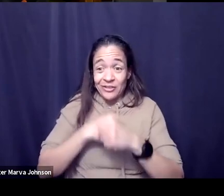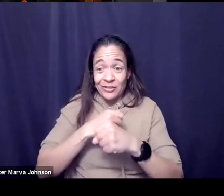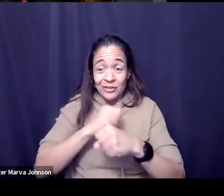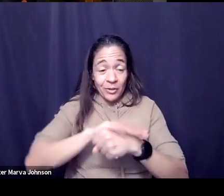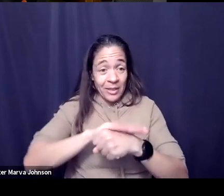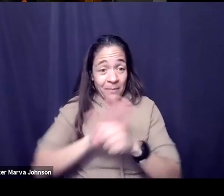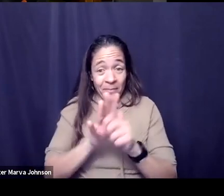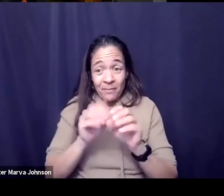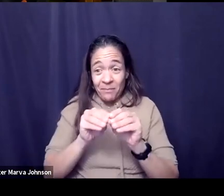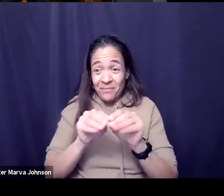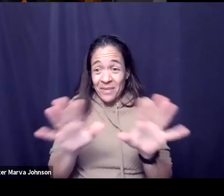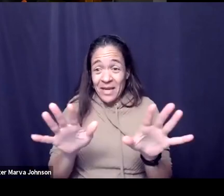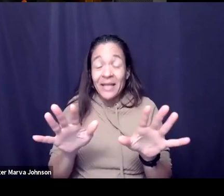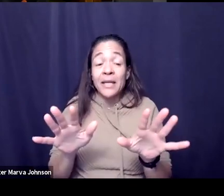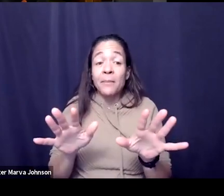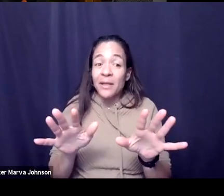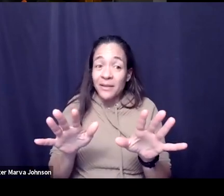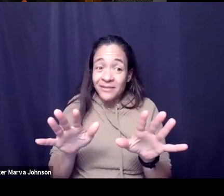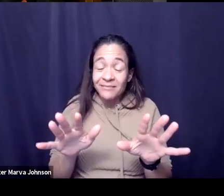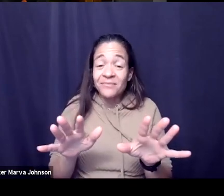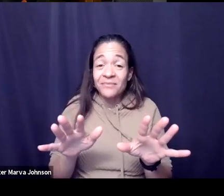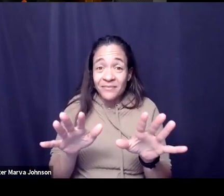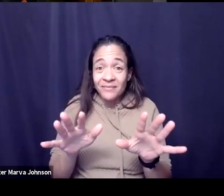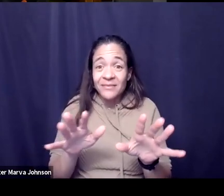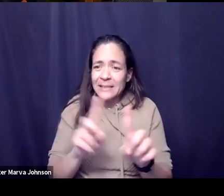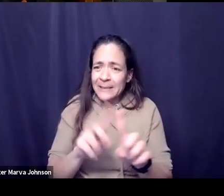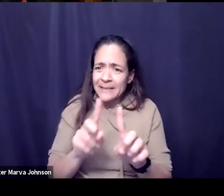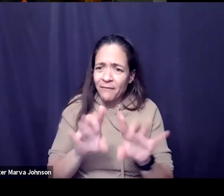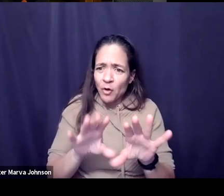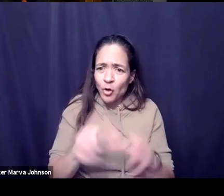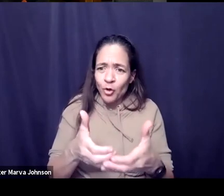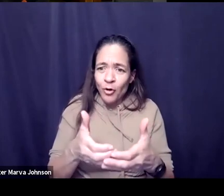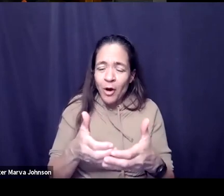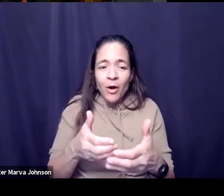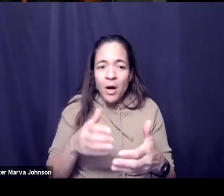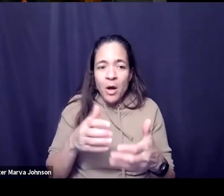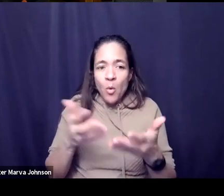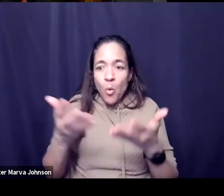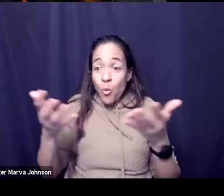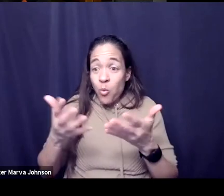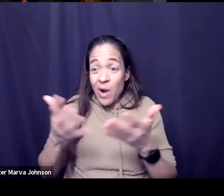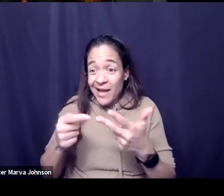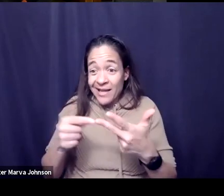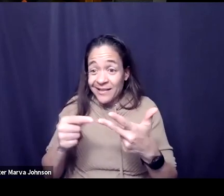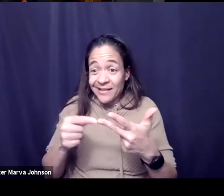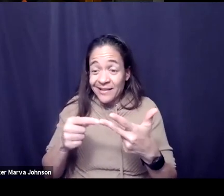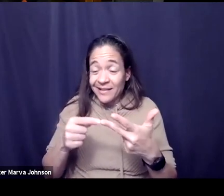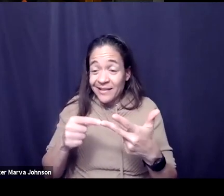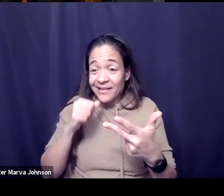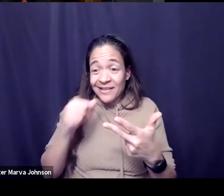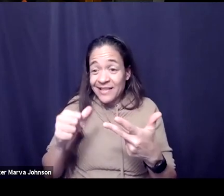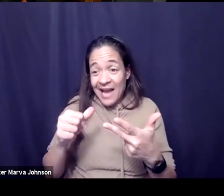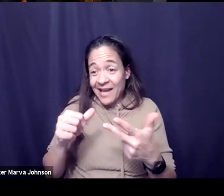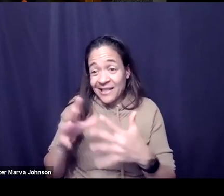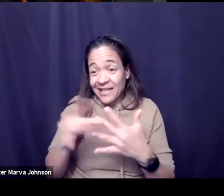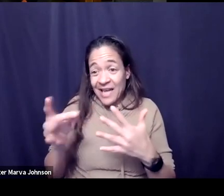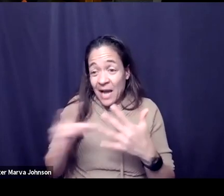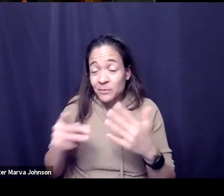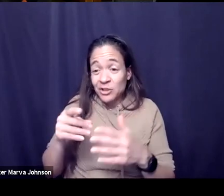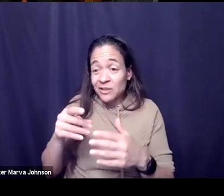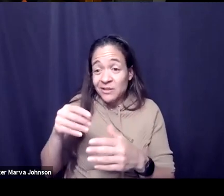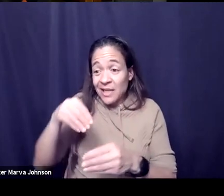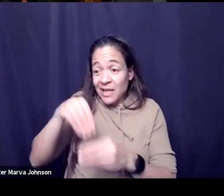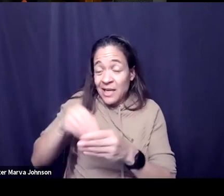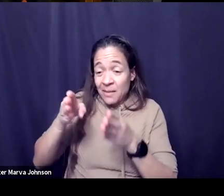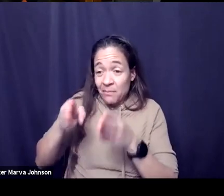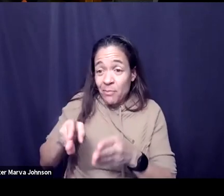for some groups like the what is no longer an option right the in-person ed camp that